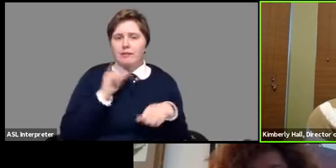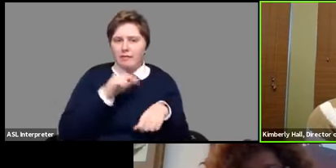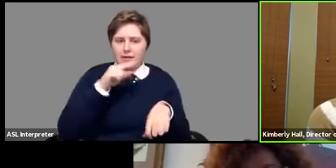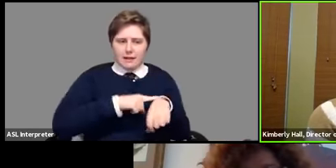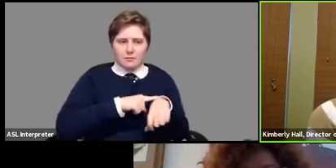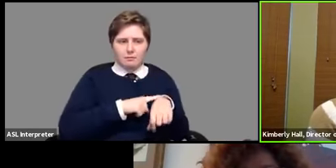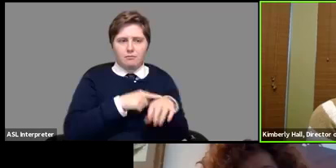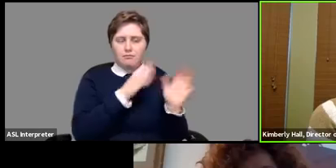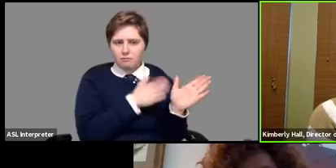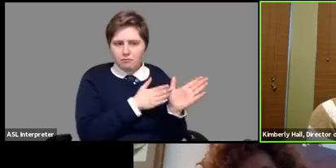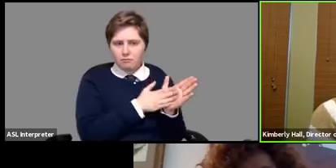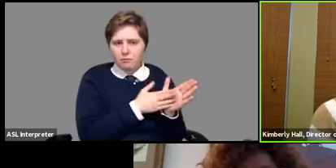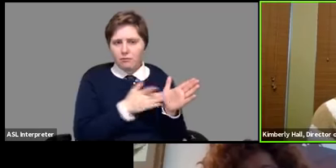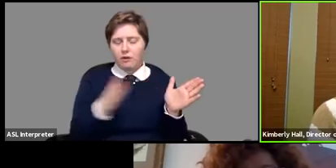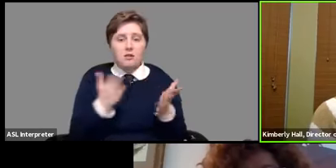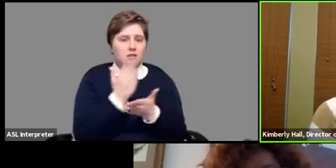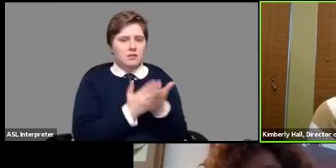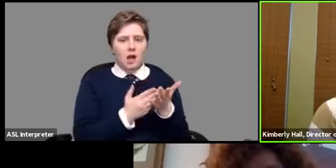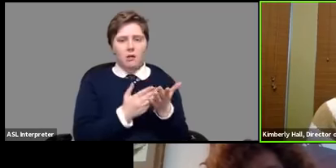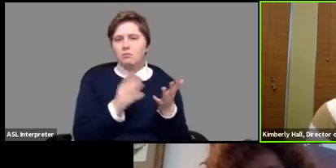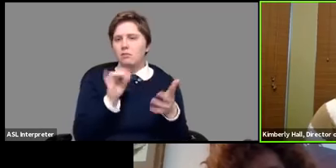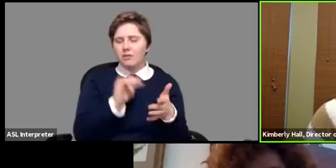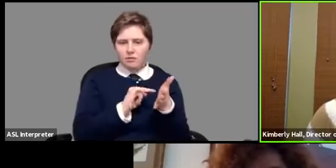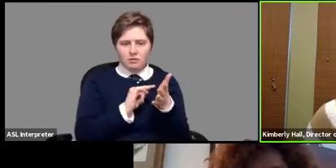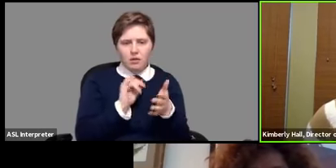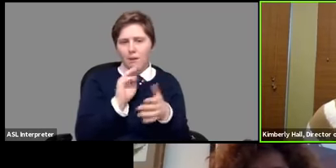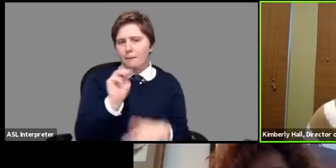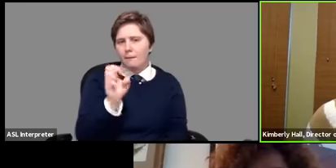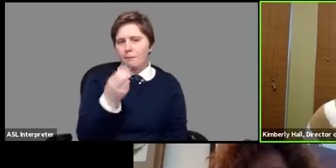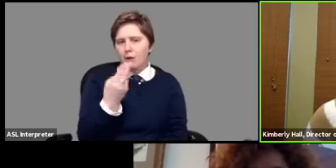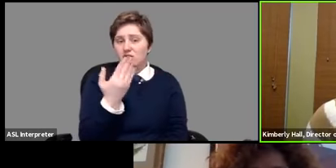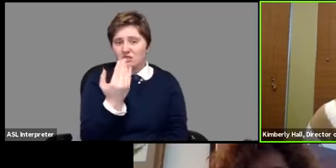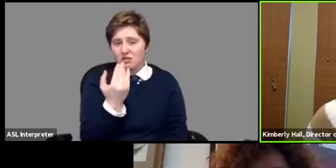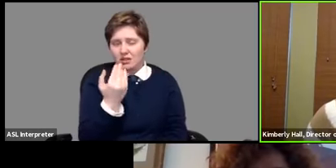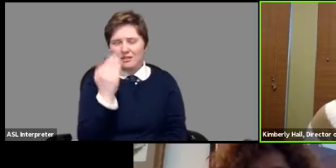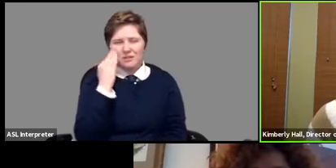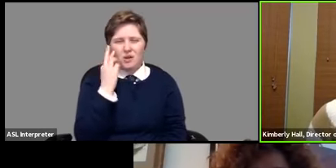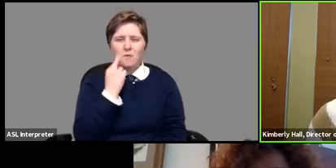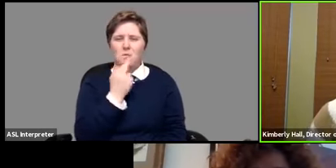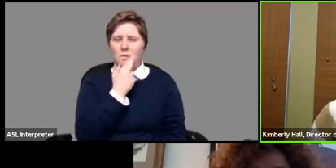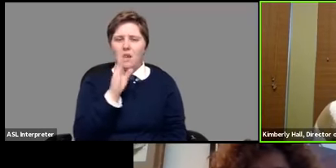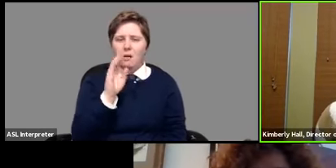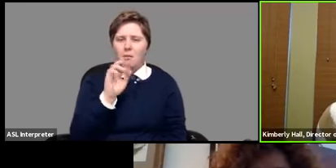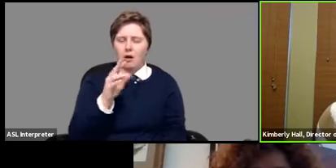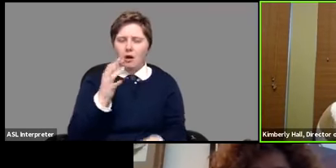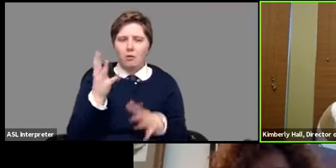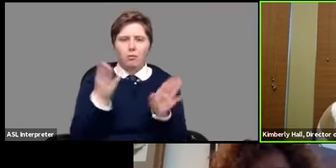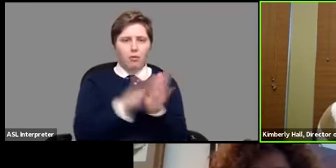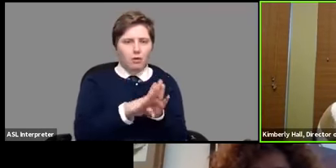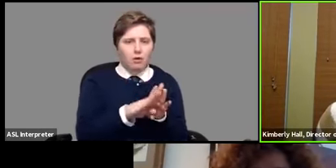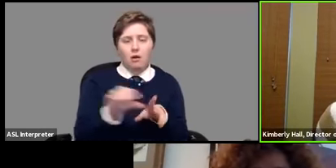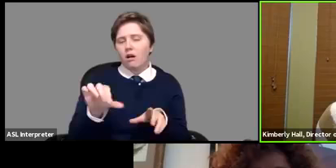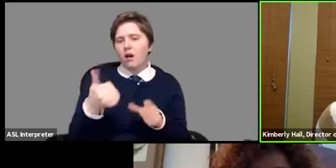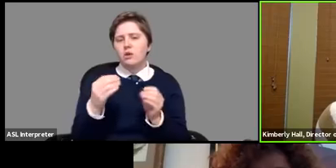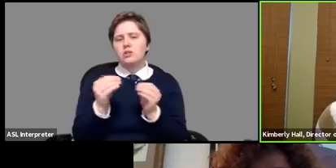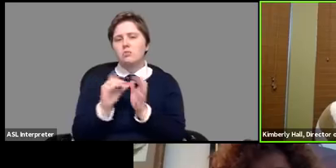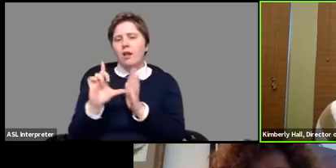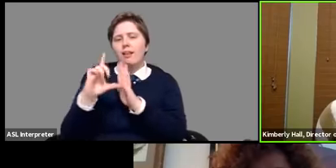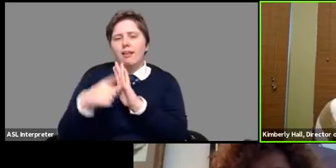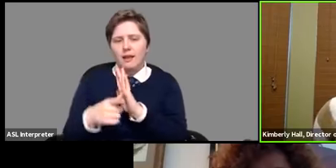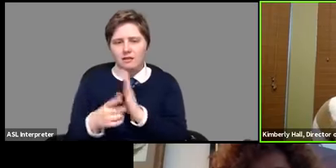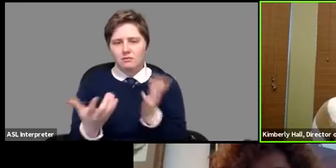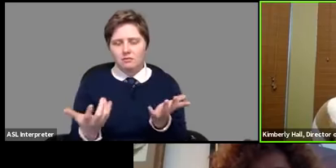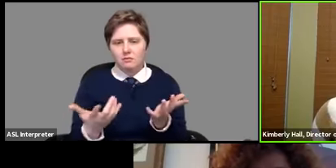some it was that march 15th day when restaurants and bars were closed for others it was later as we